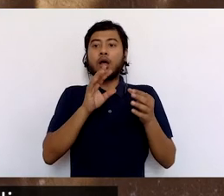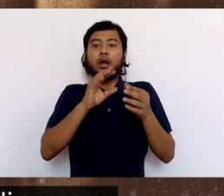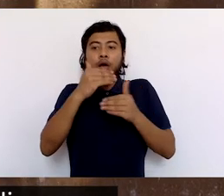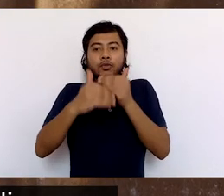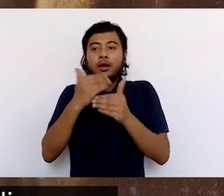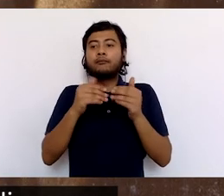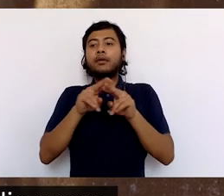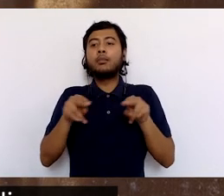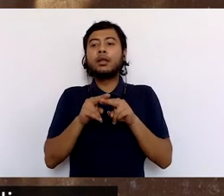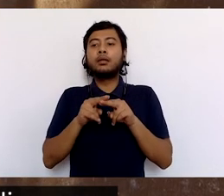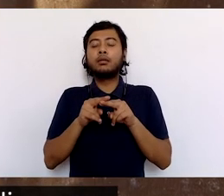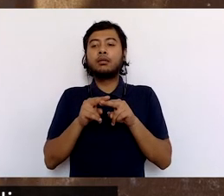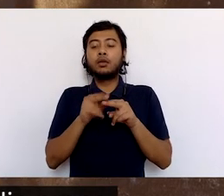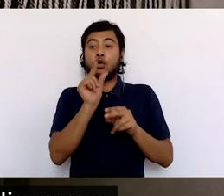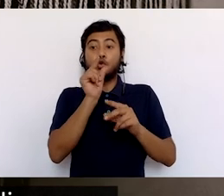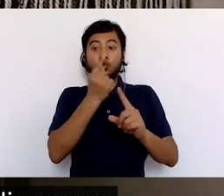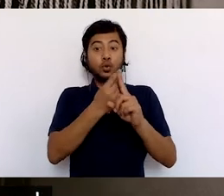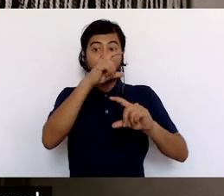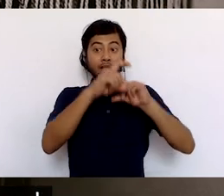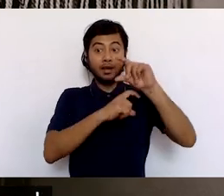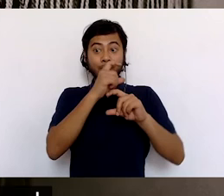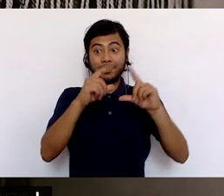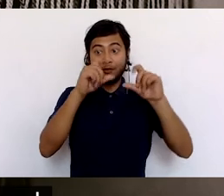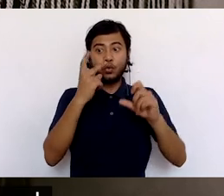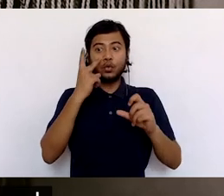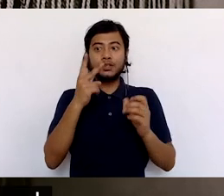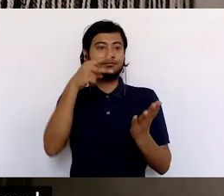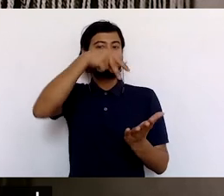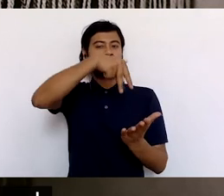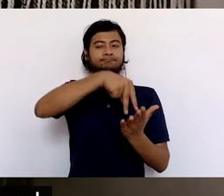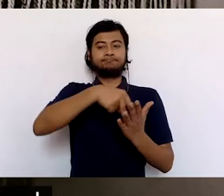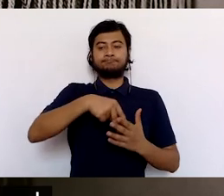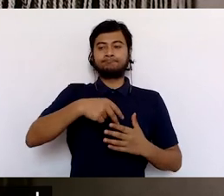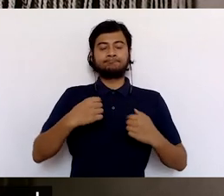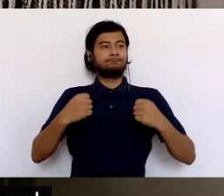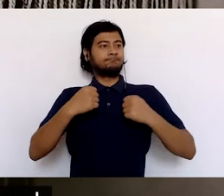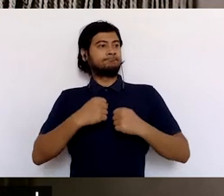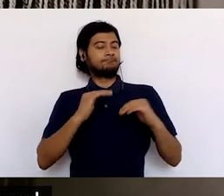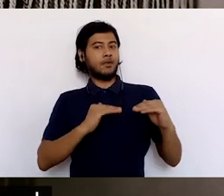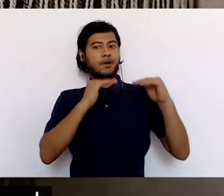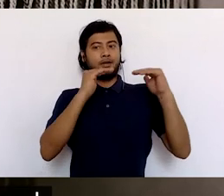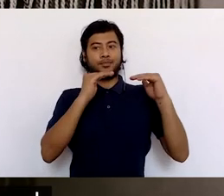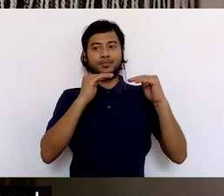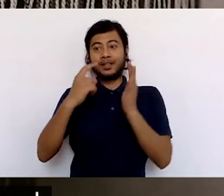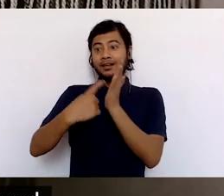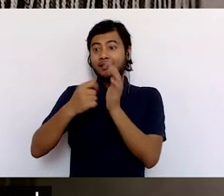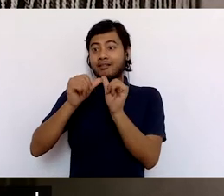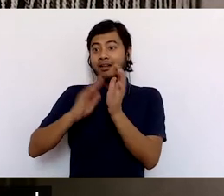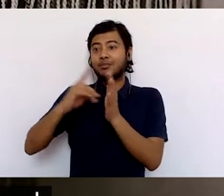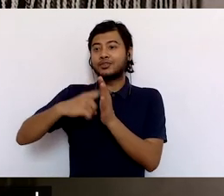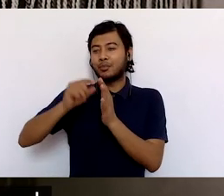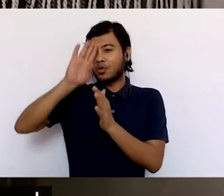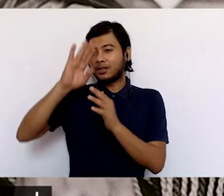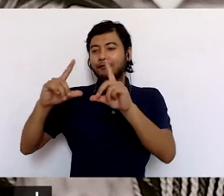posed with the standard studio props. The Savai Ram Singh image of him, on the other hand, shows him much more comfortably and